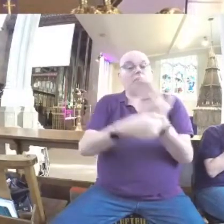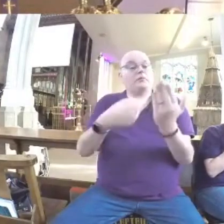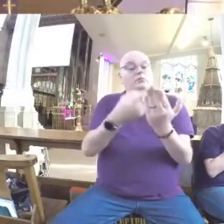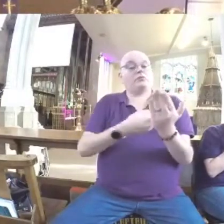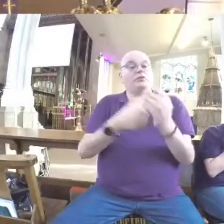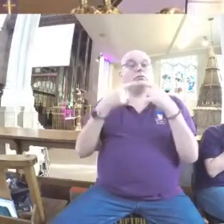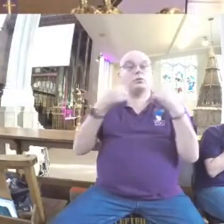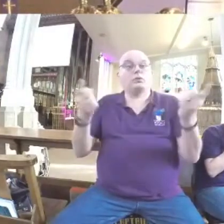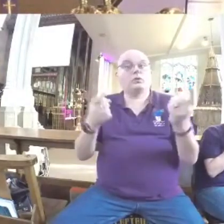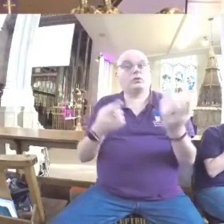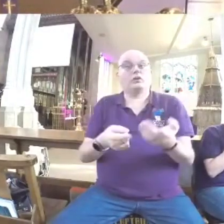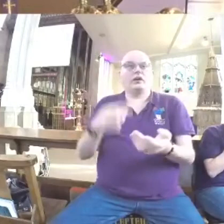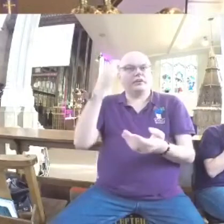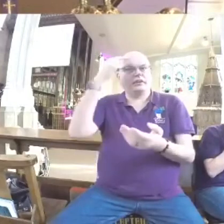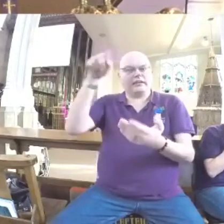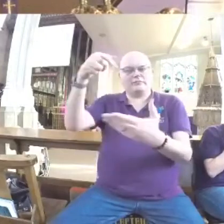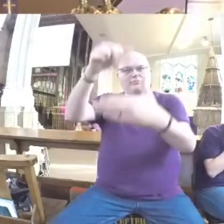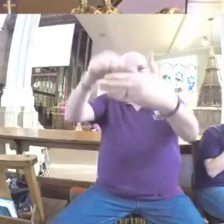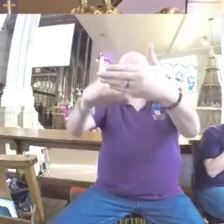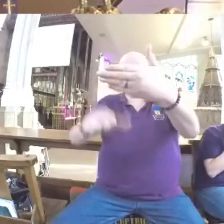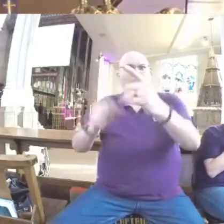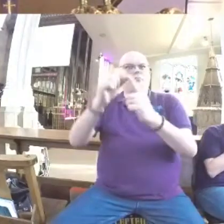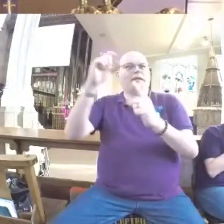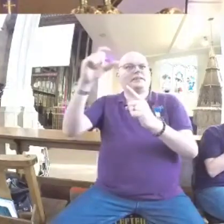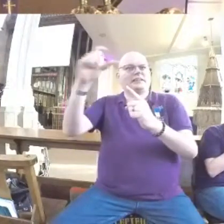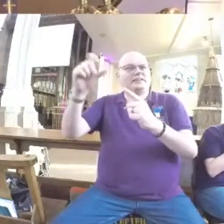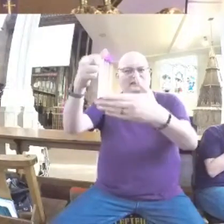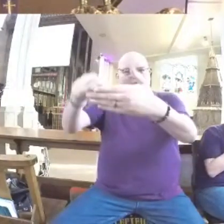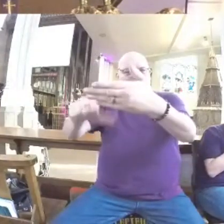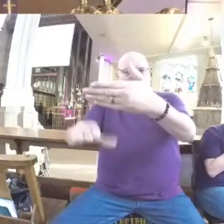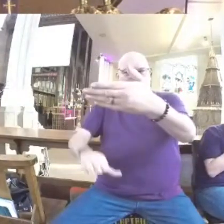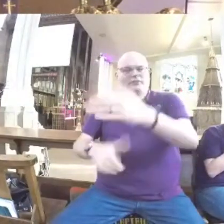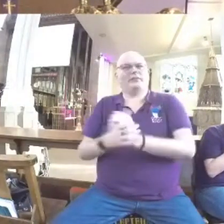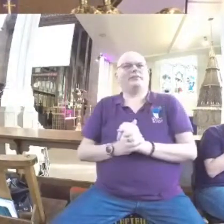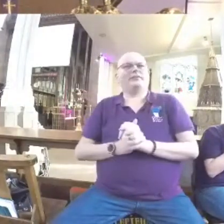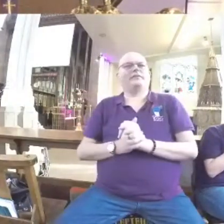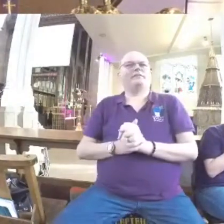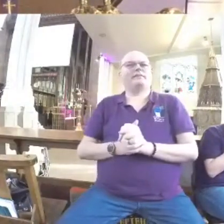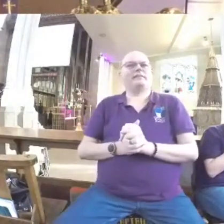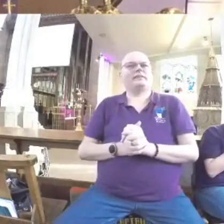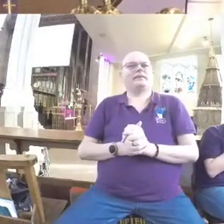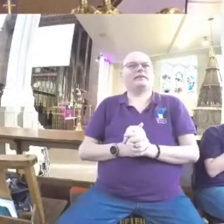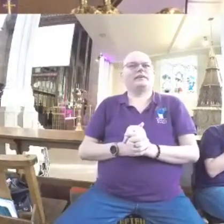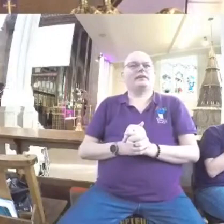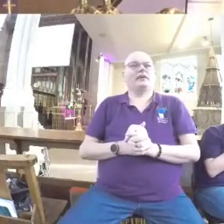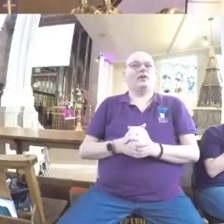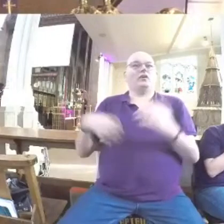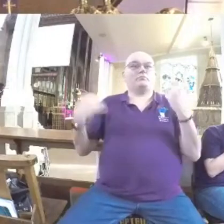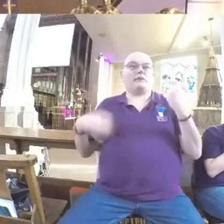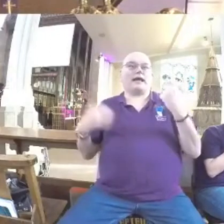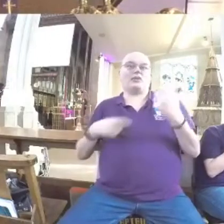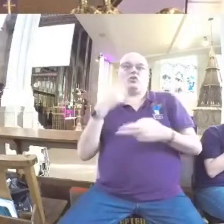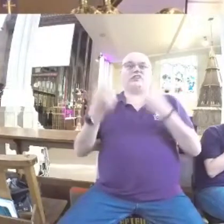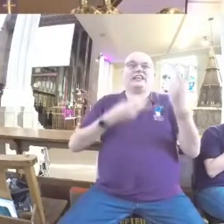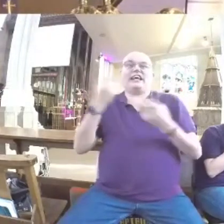one Sunday. Put your name forward to serve on the PCC at our annual general meeting in a few weeks' time. Sing in the band. Join